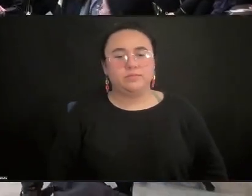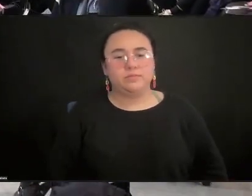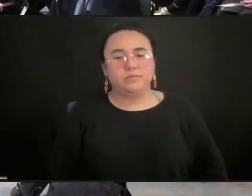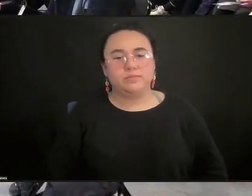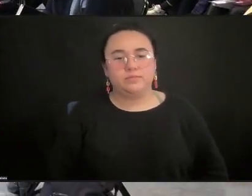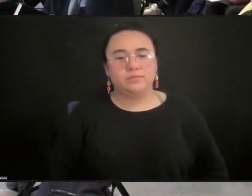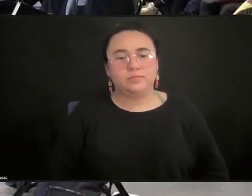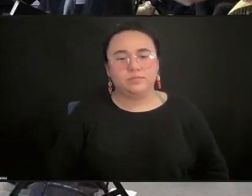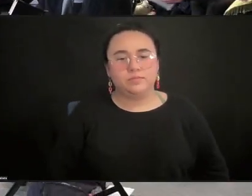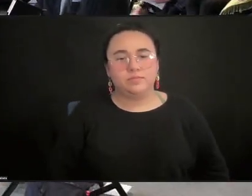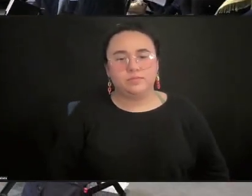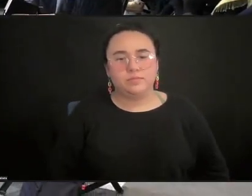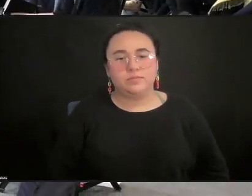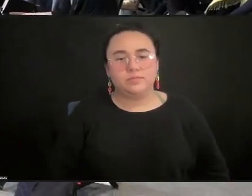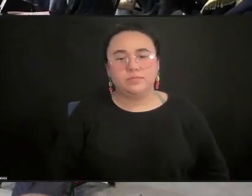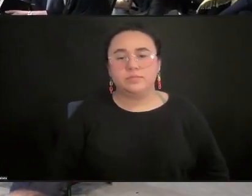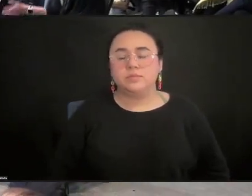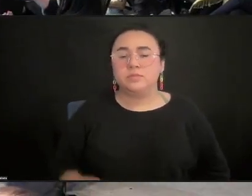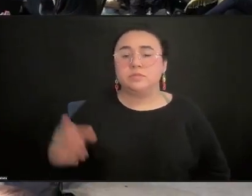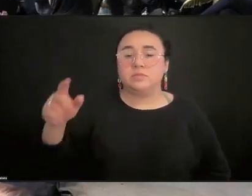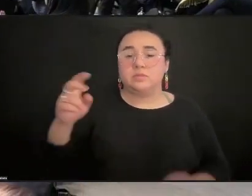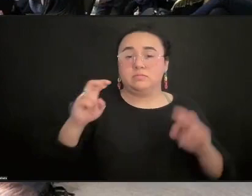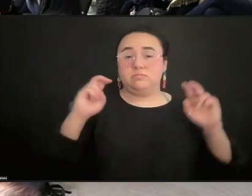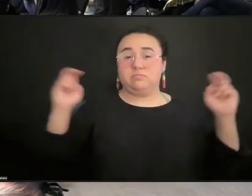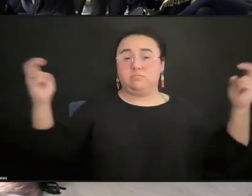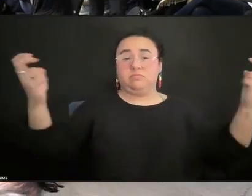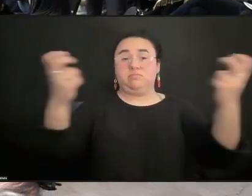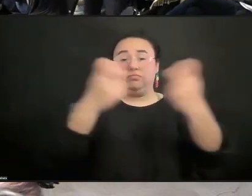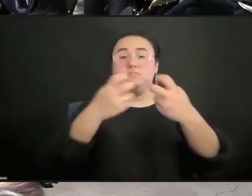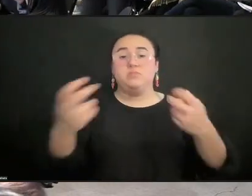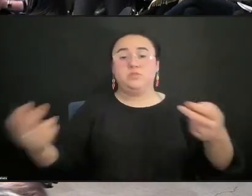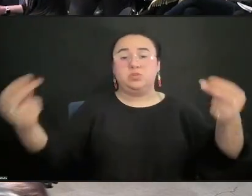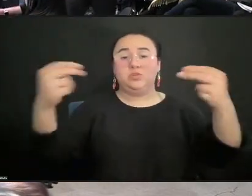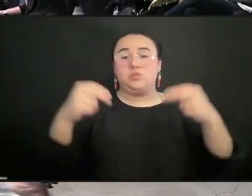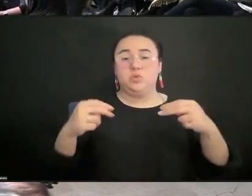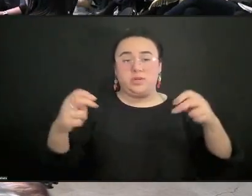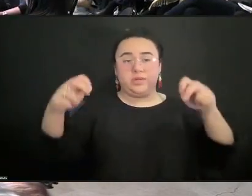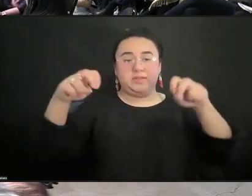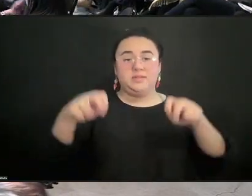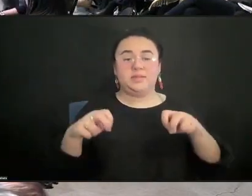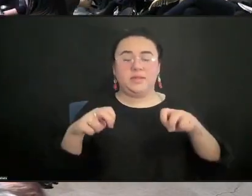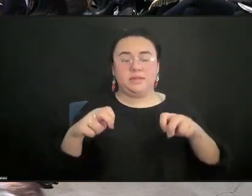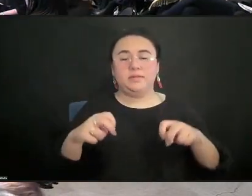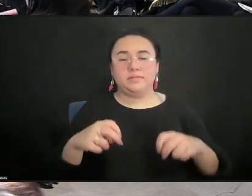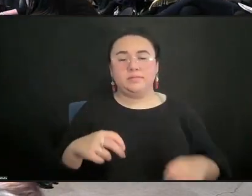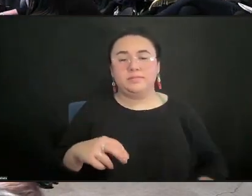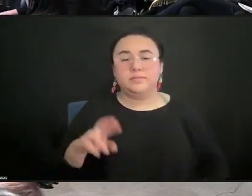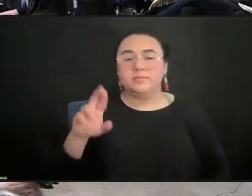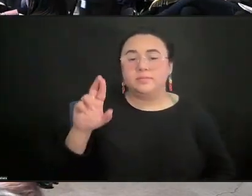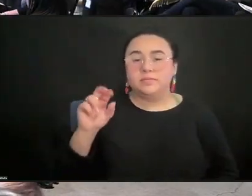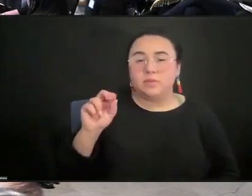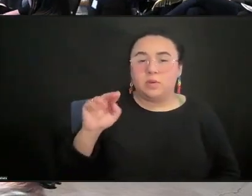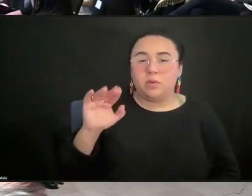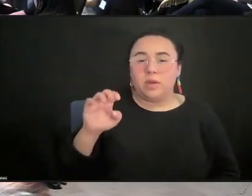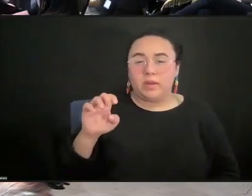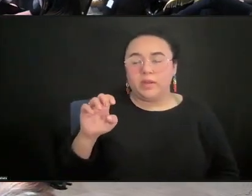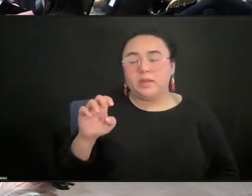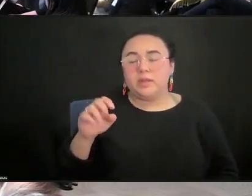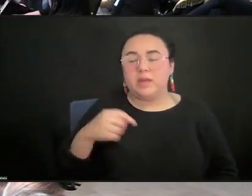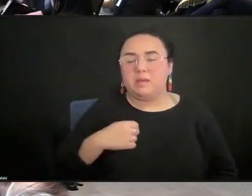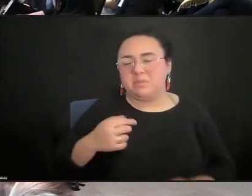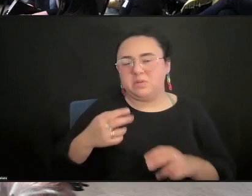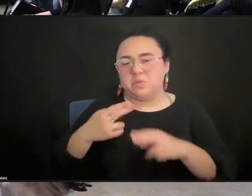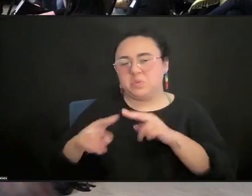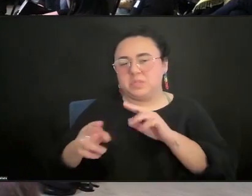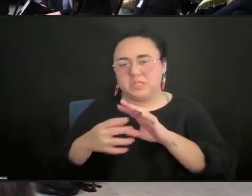And please feel free to join us. But in the meanwhile, Ronnie, please jump in. I'll make just a quick comment. Something that came up in some of the